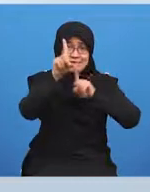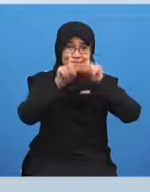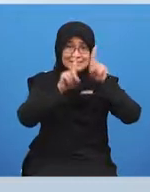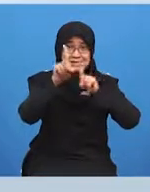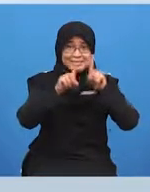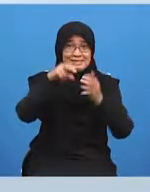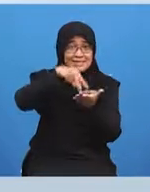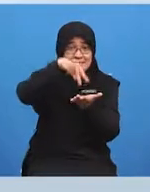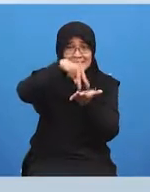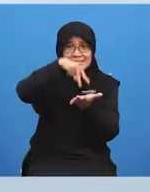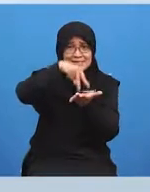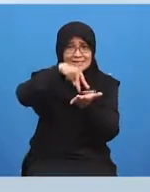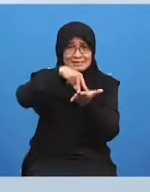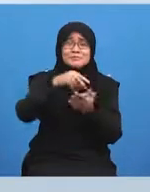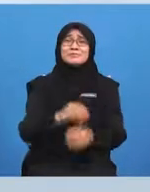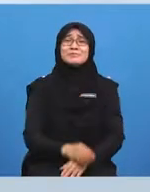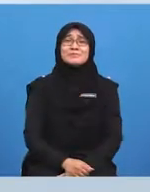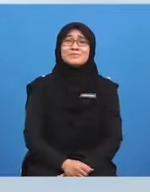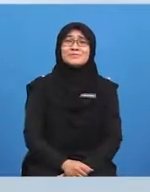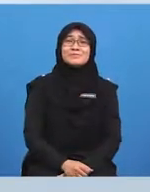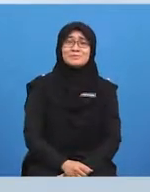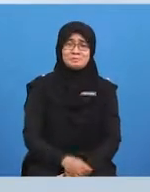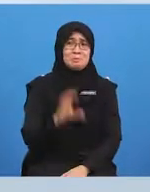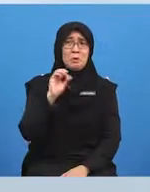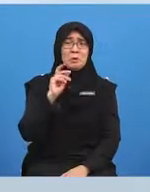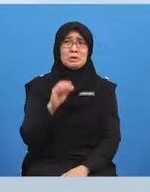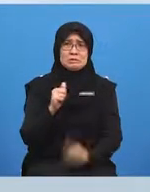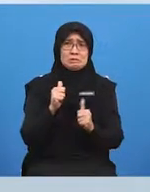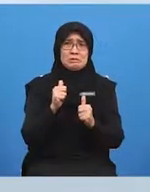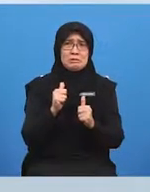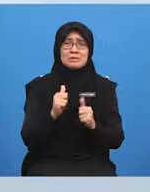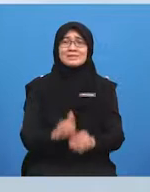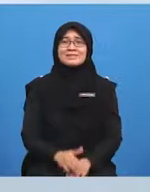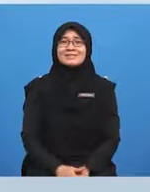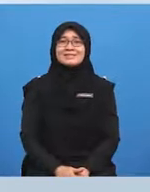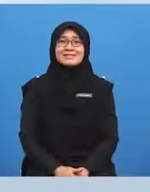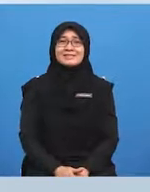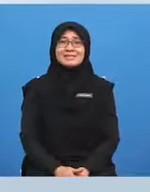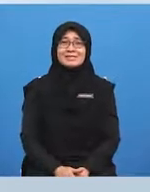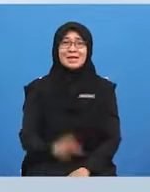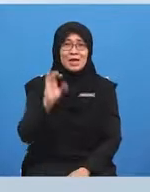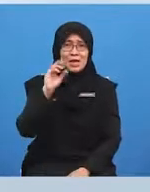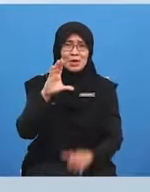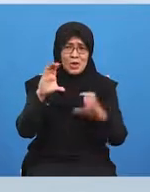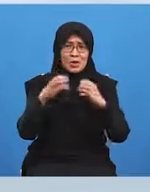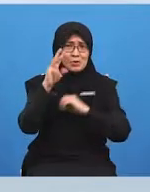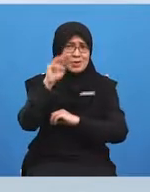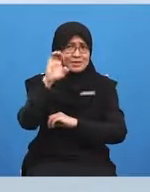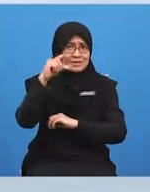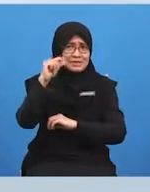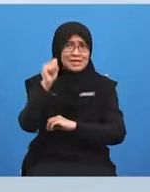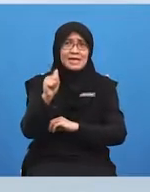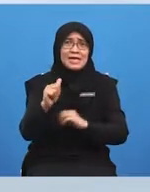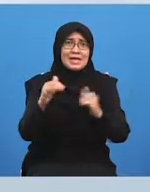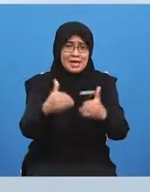ah much better absolutely let's do our mega challenge so